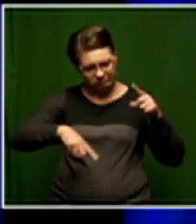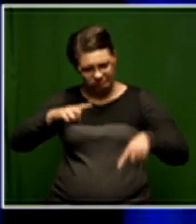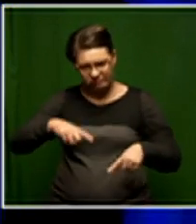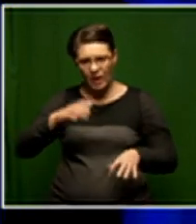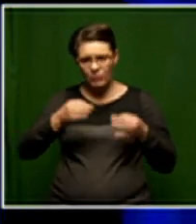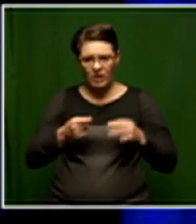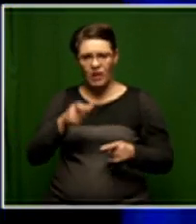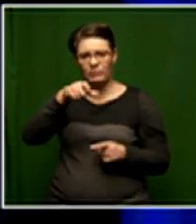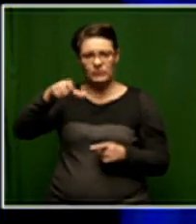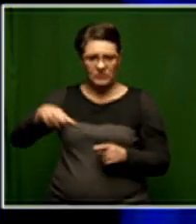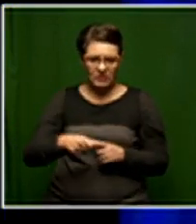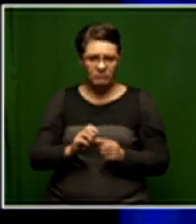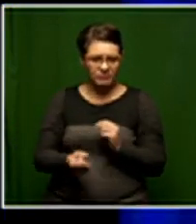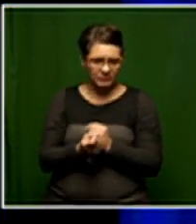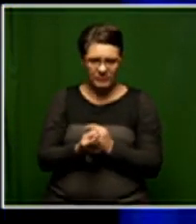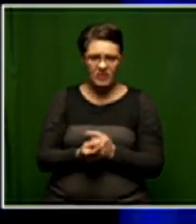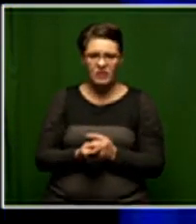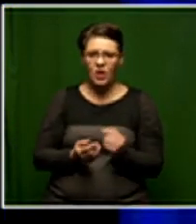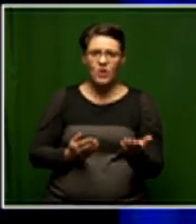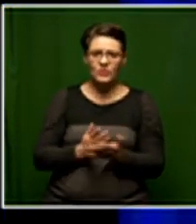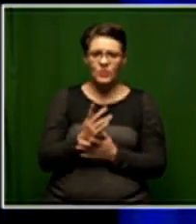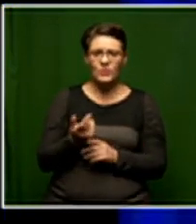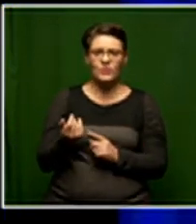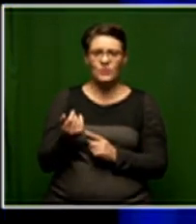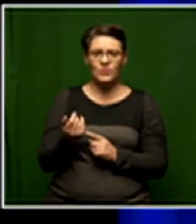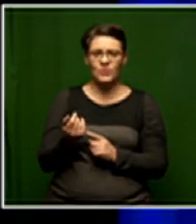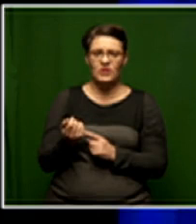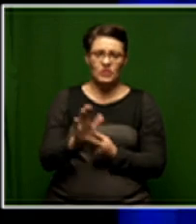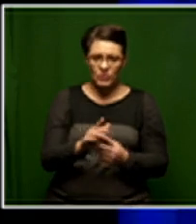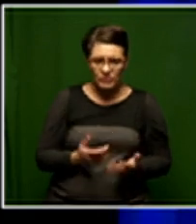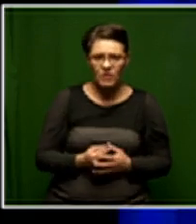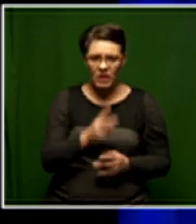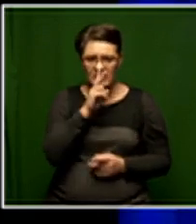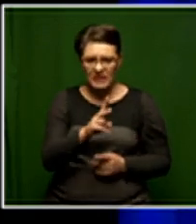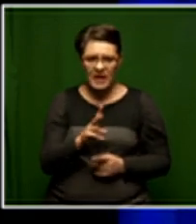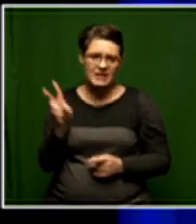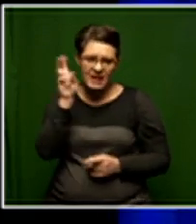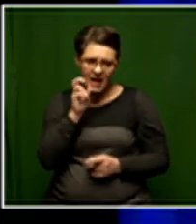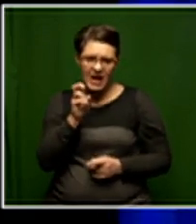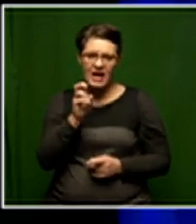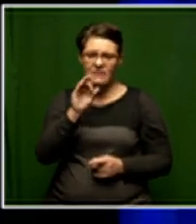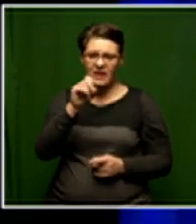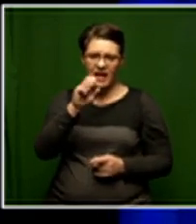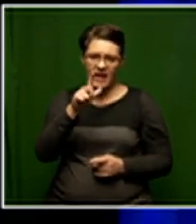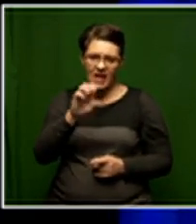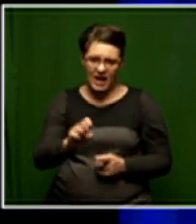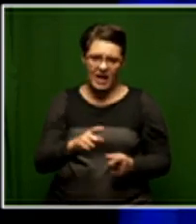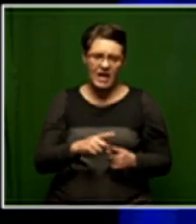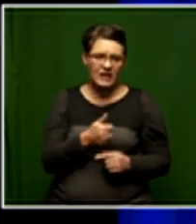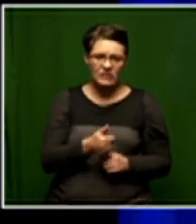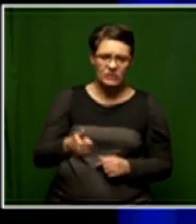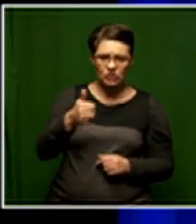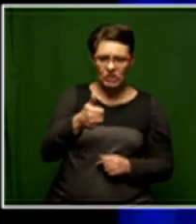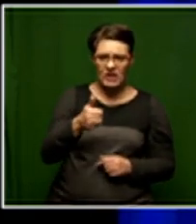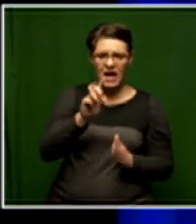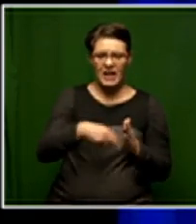political figures coming through, rumbling through our studios, if I can use that phrase. You'll see and hear Fakili Mbalula, the chief campaigner, the chief